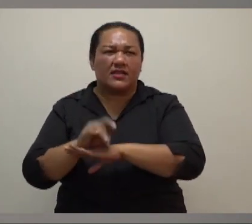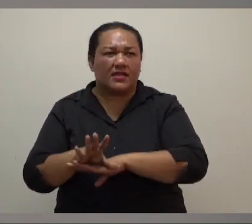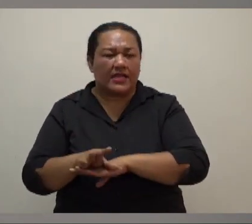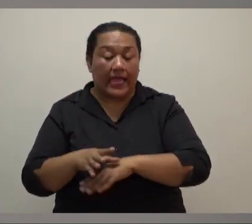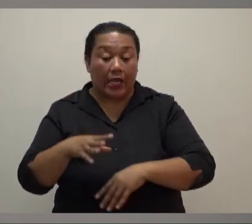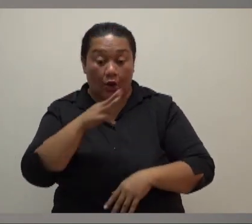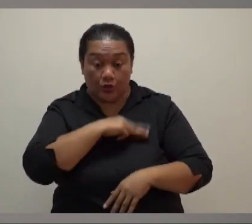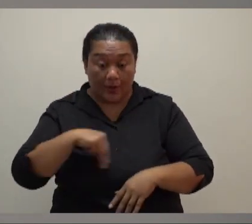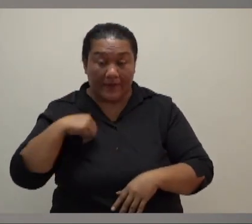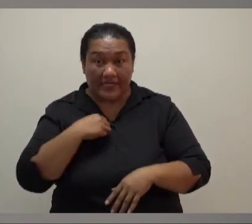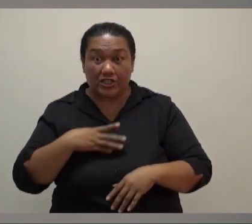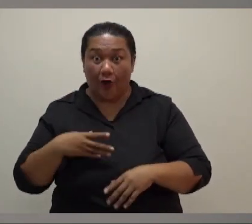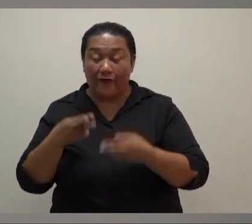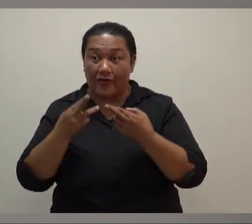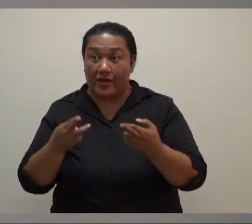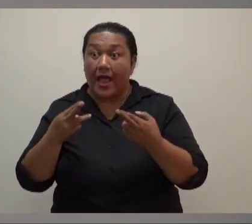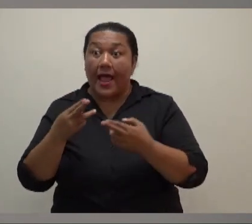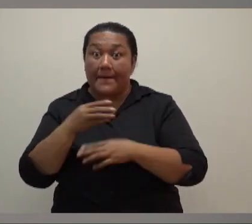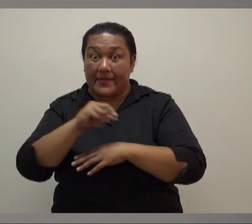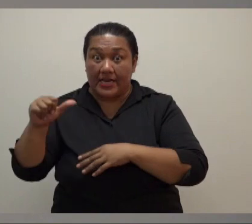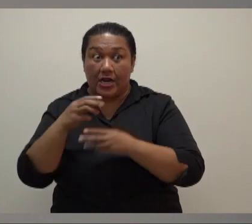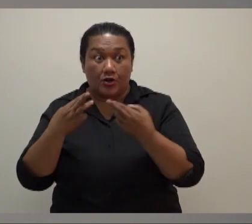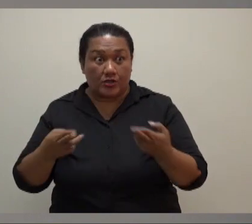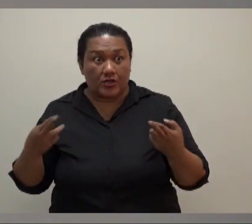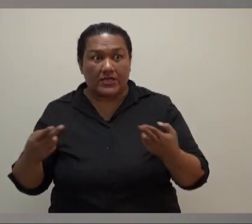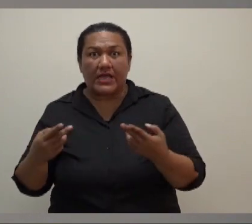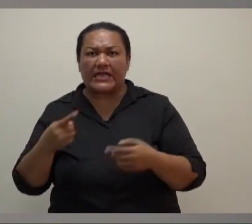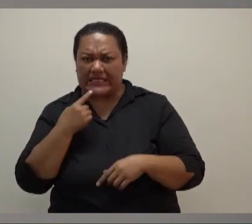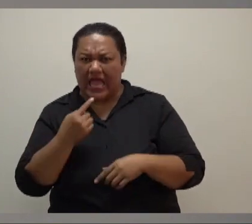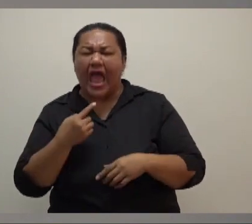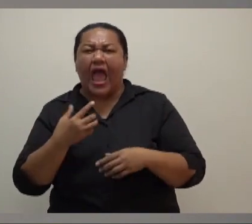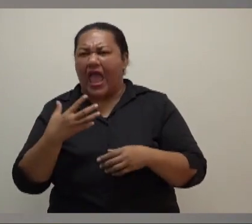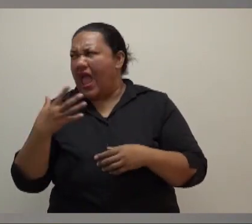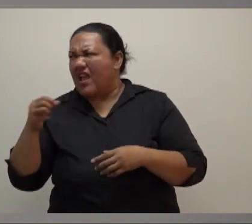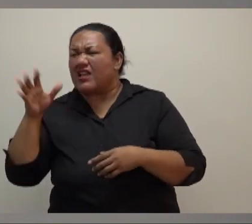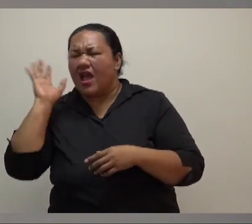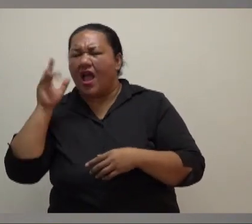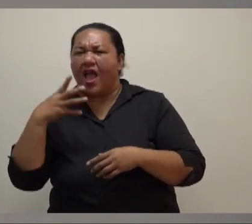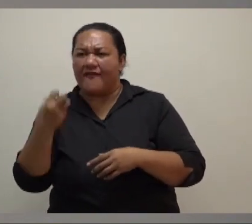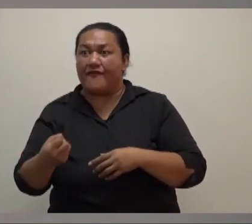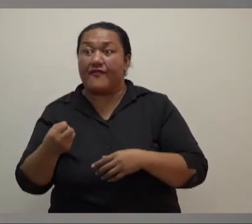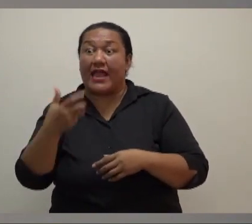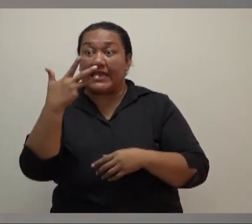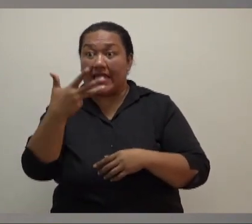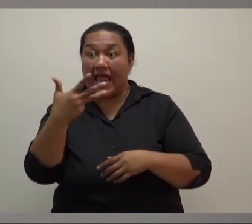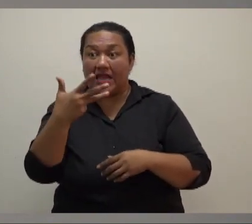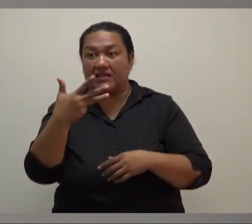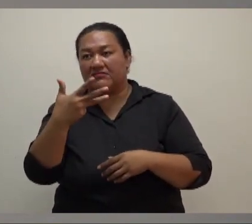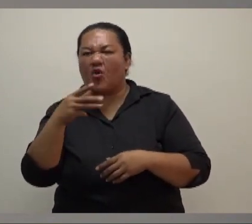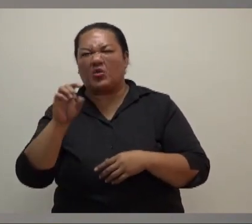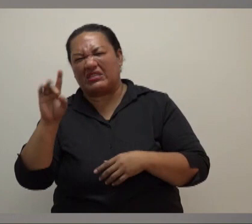is just confirmed that there's just another one at 9, 10 p.m. So, what's the question?